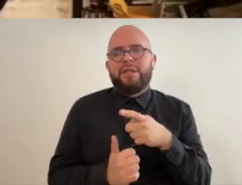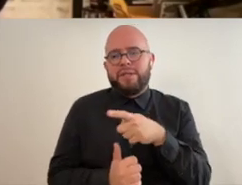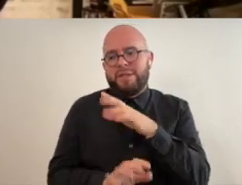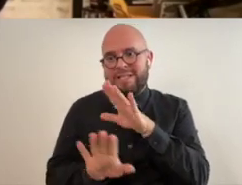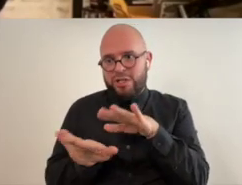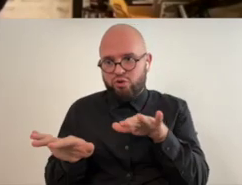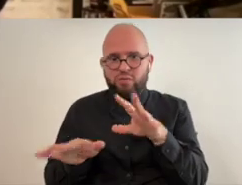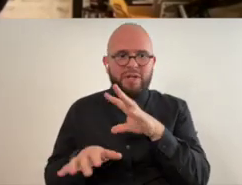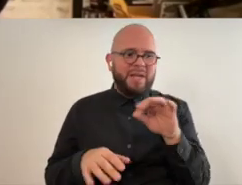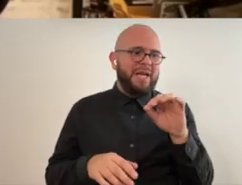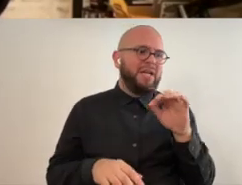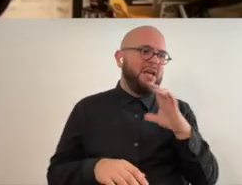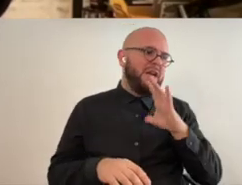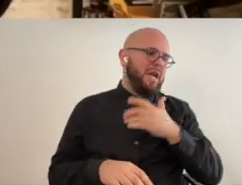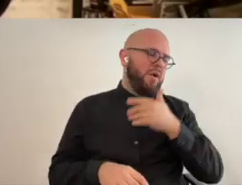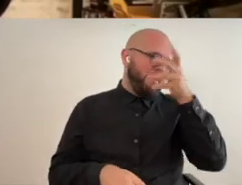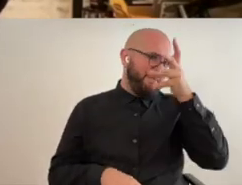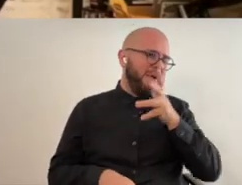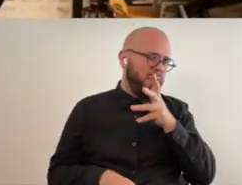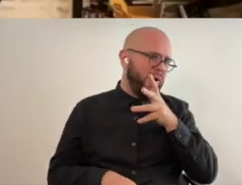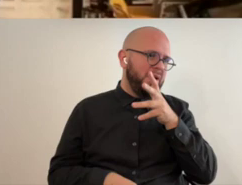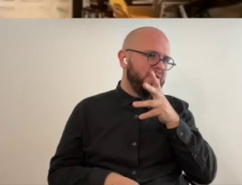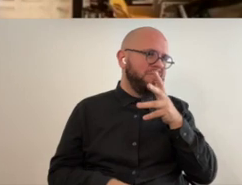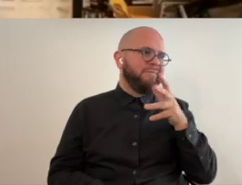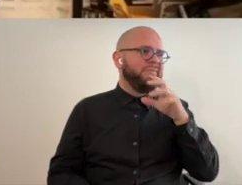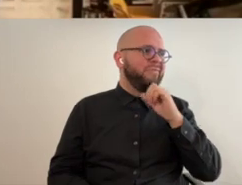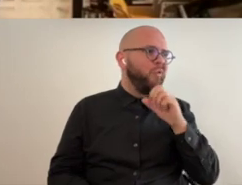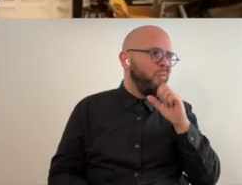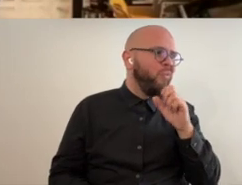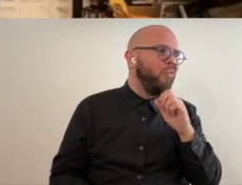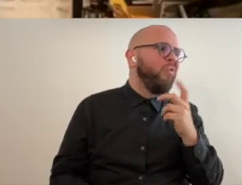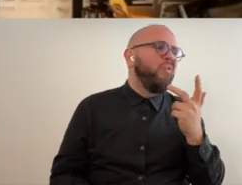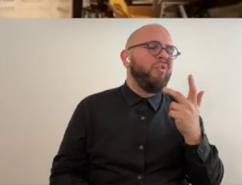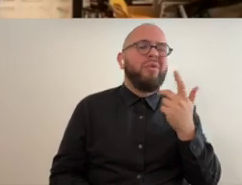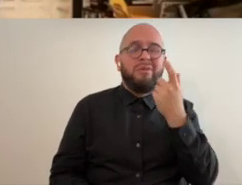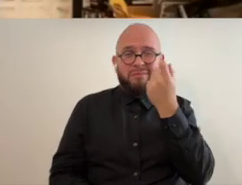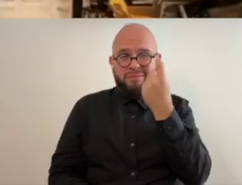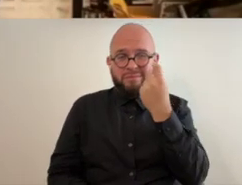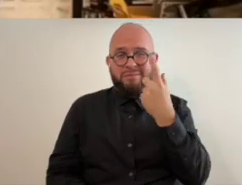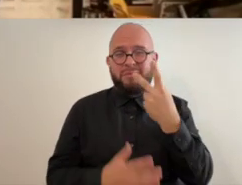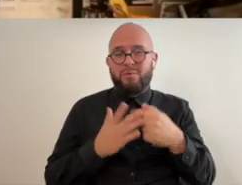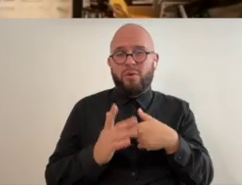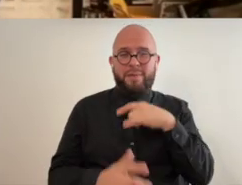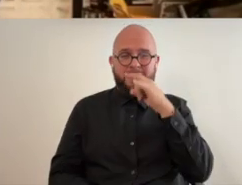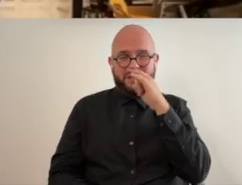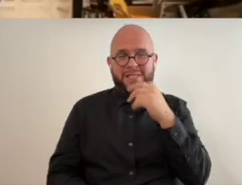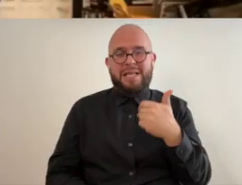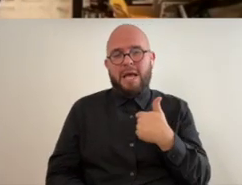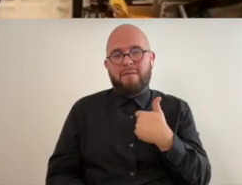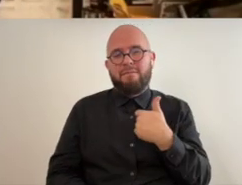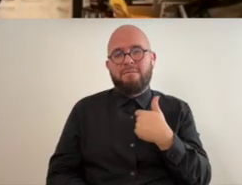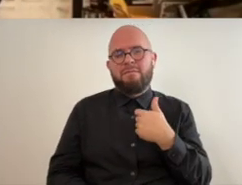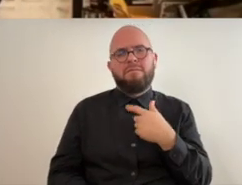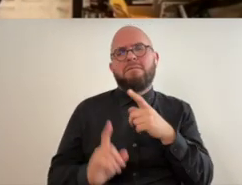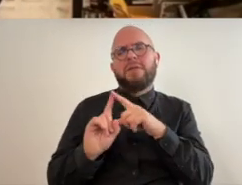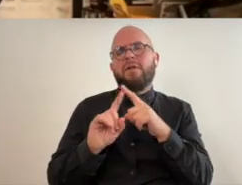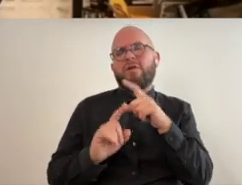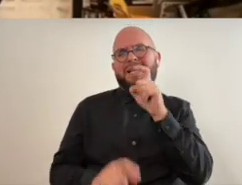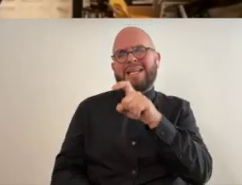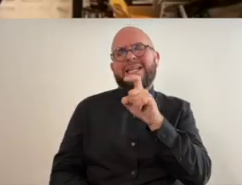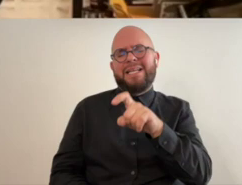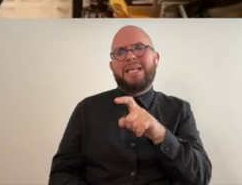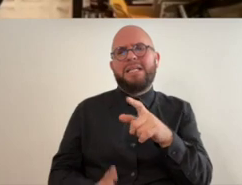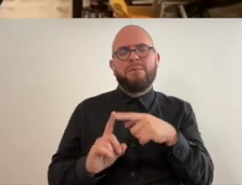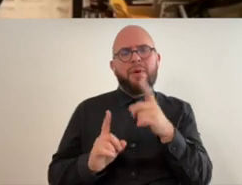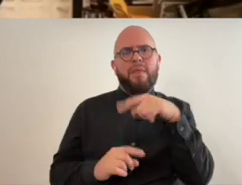and our aging parents um because both my kids have certain needs different needs but